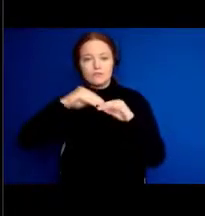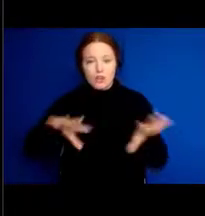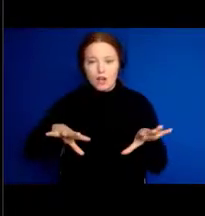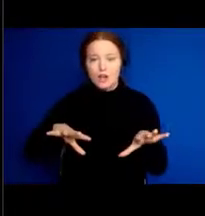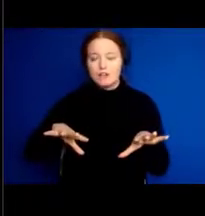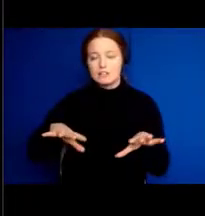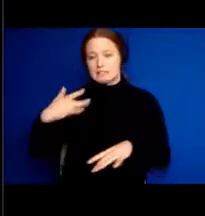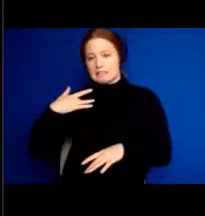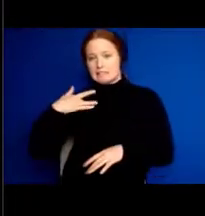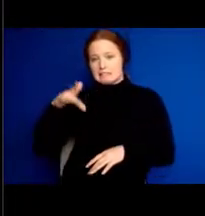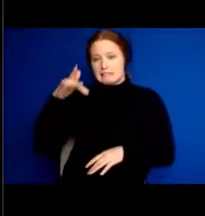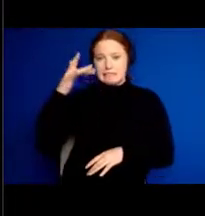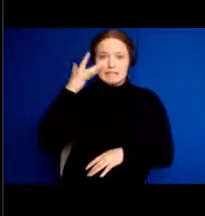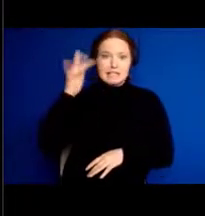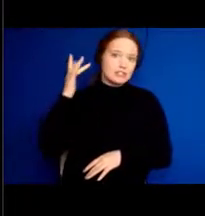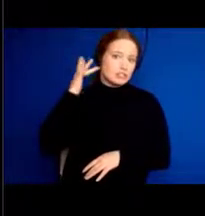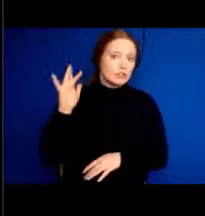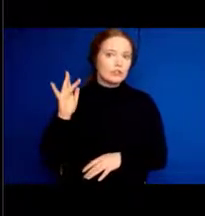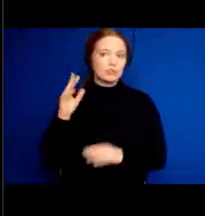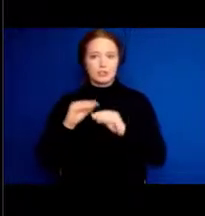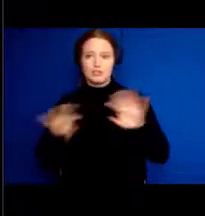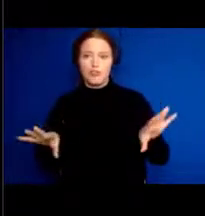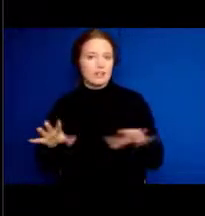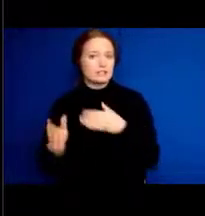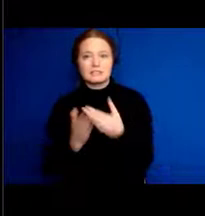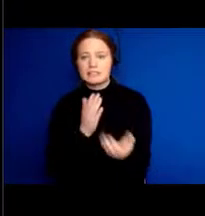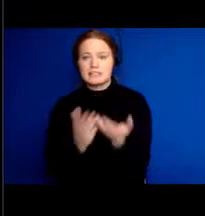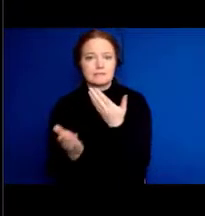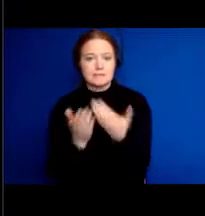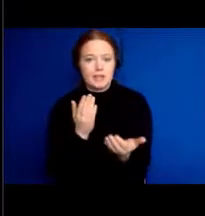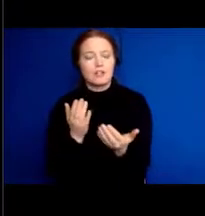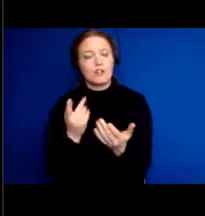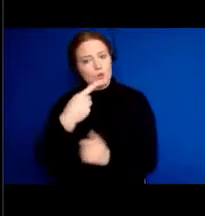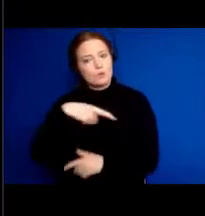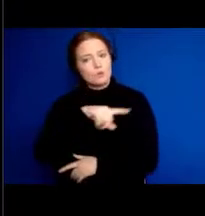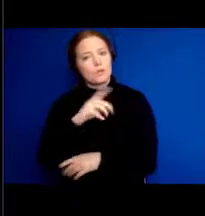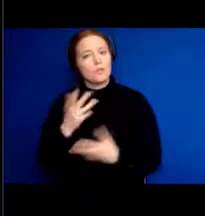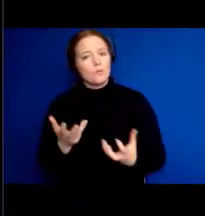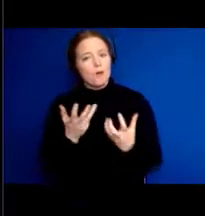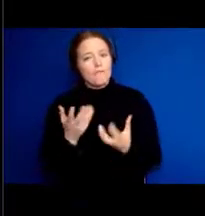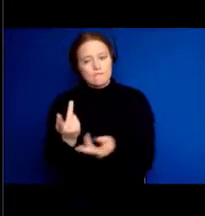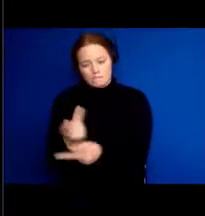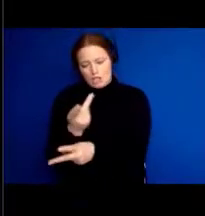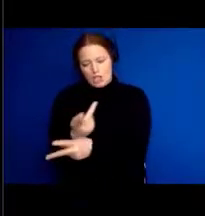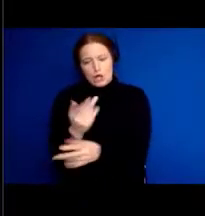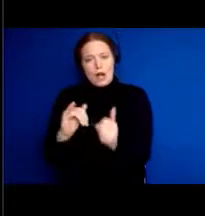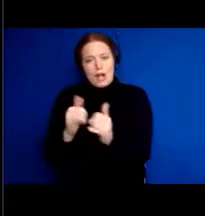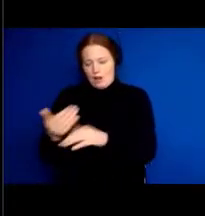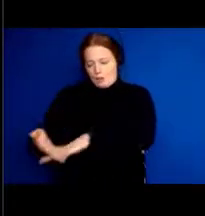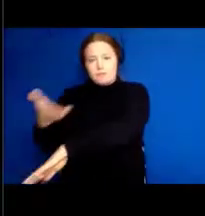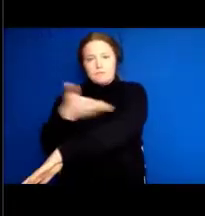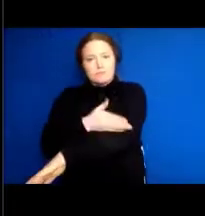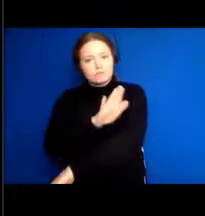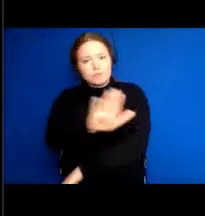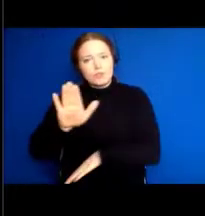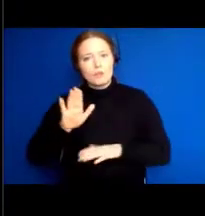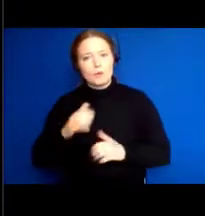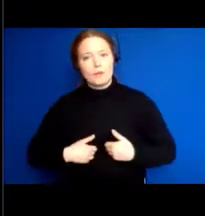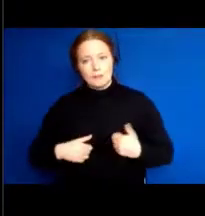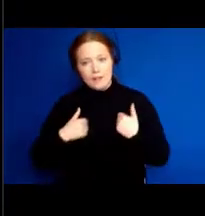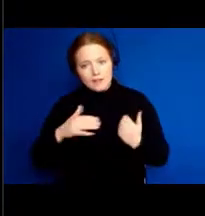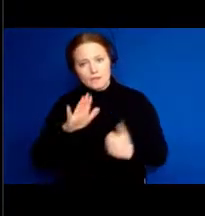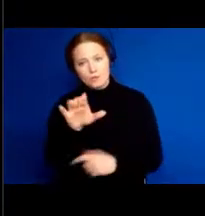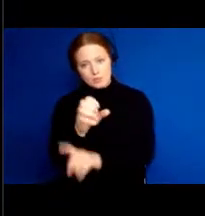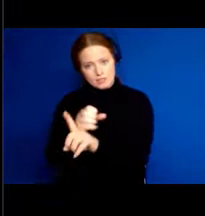some mobility loss. So we've got lots of ways we can improve those situations, lots of work to do. Next slide.